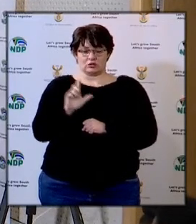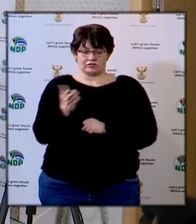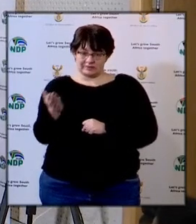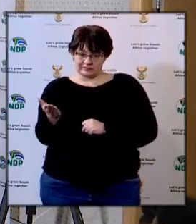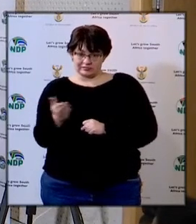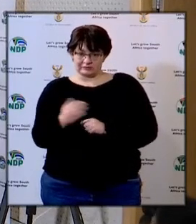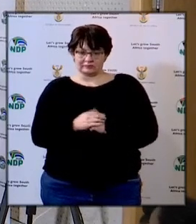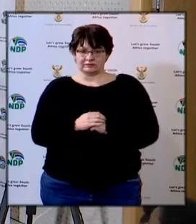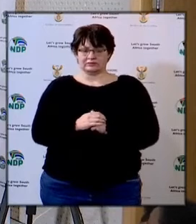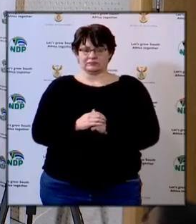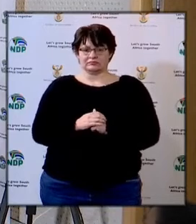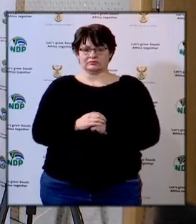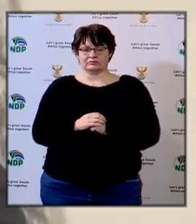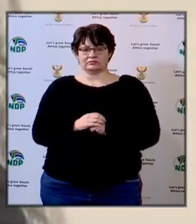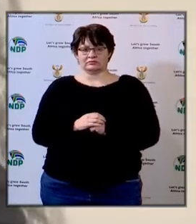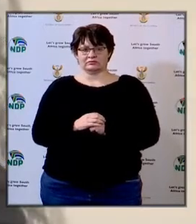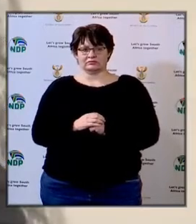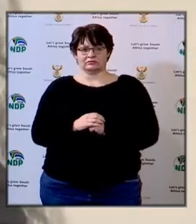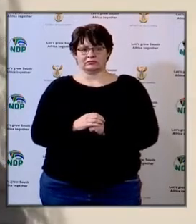how